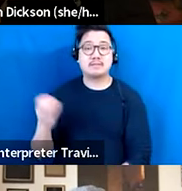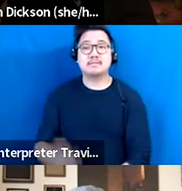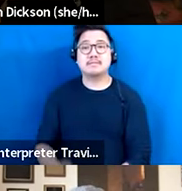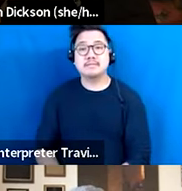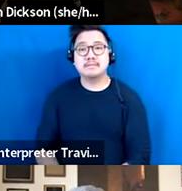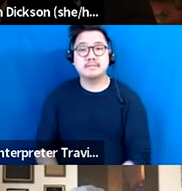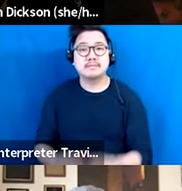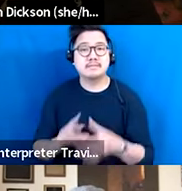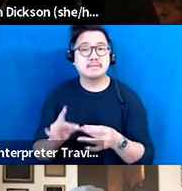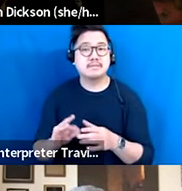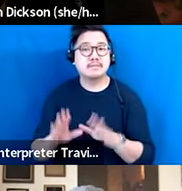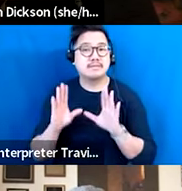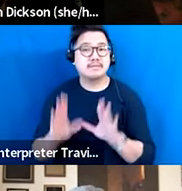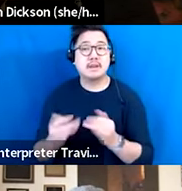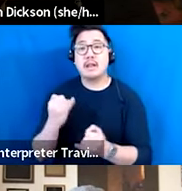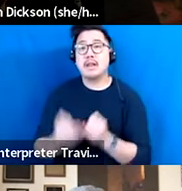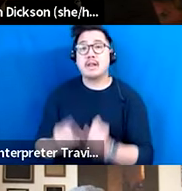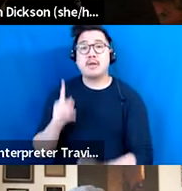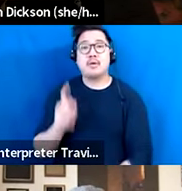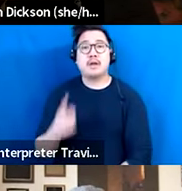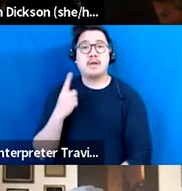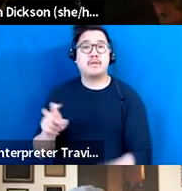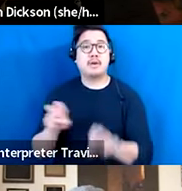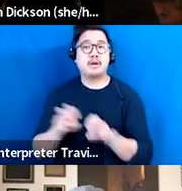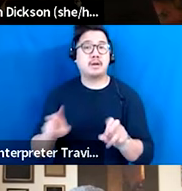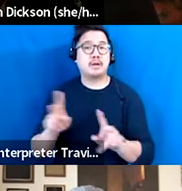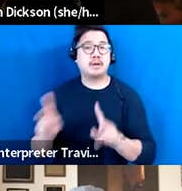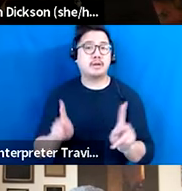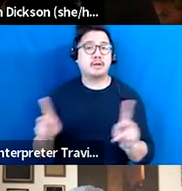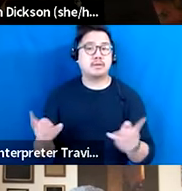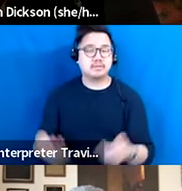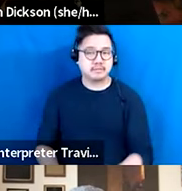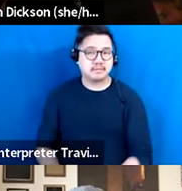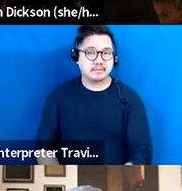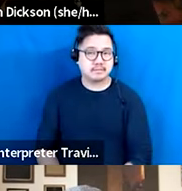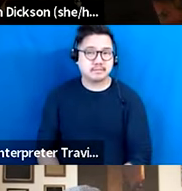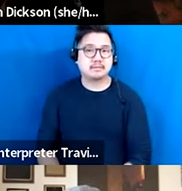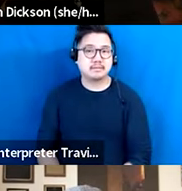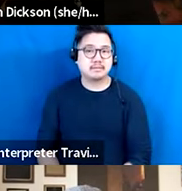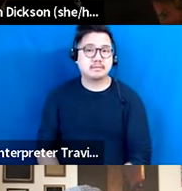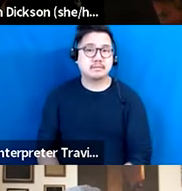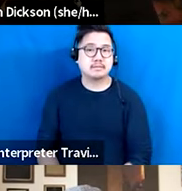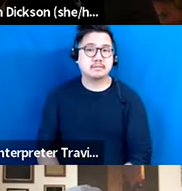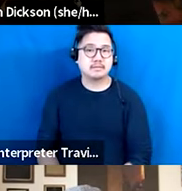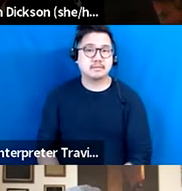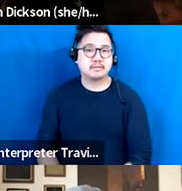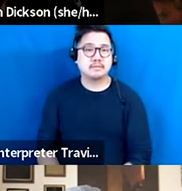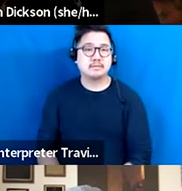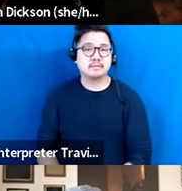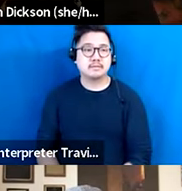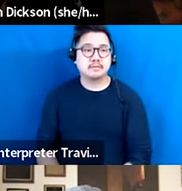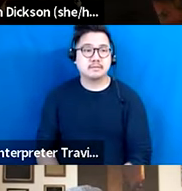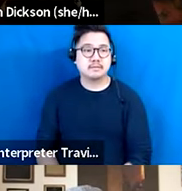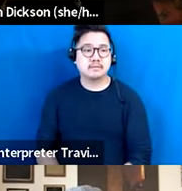So last question for our panelists. What's a trend that you are seeing right now that you find compelling